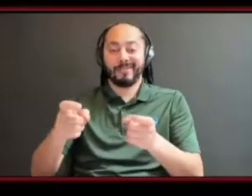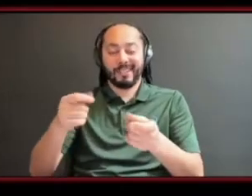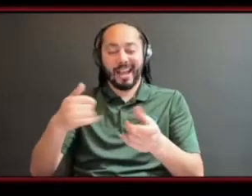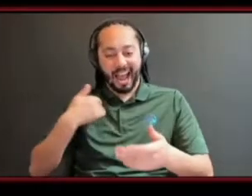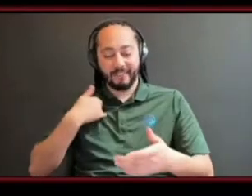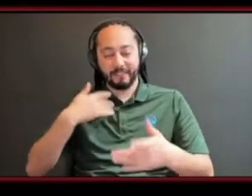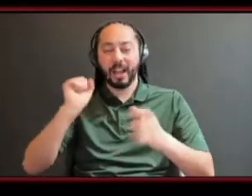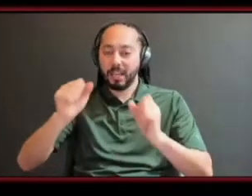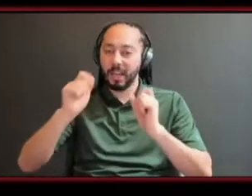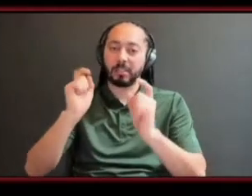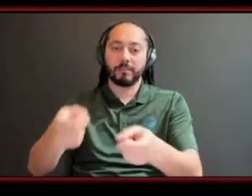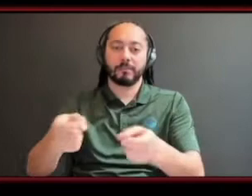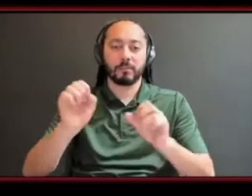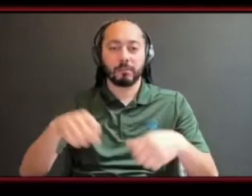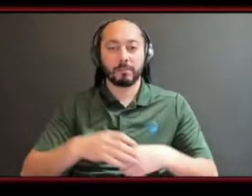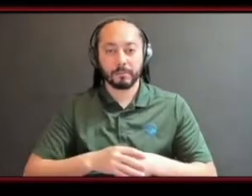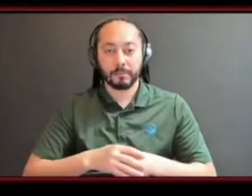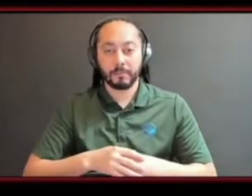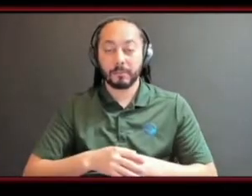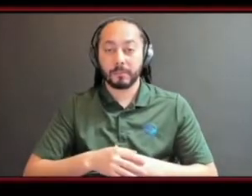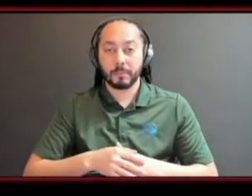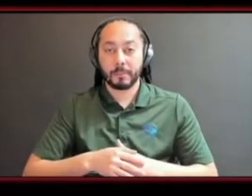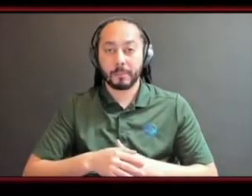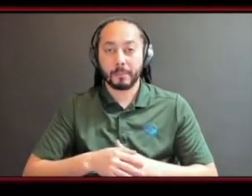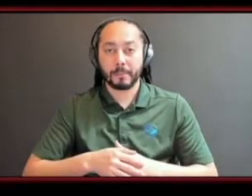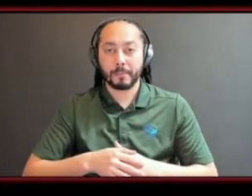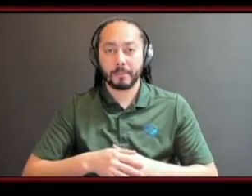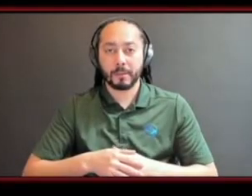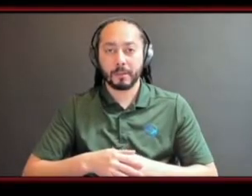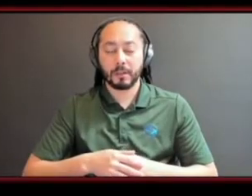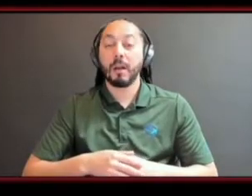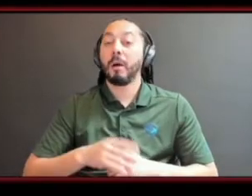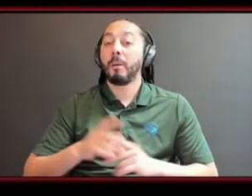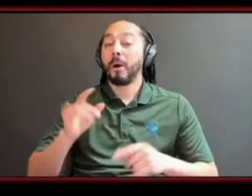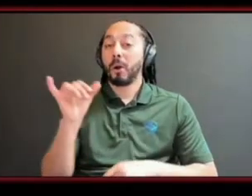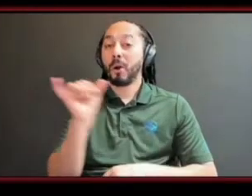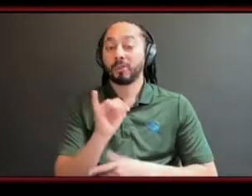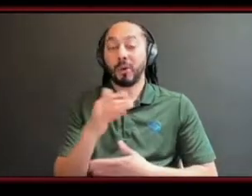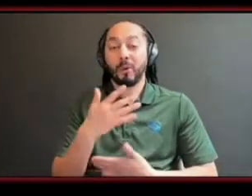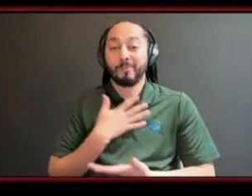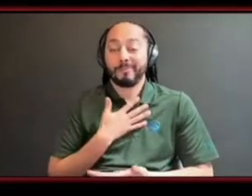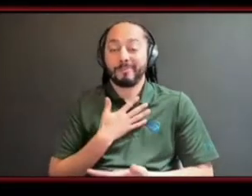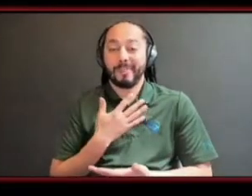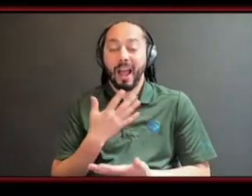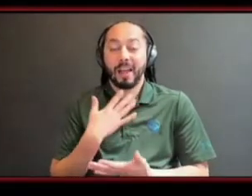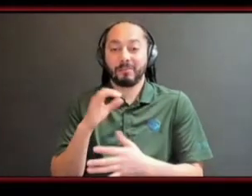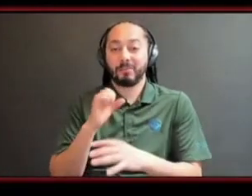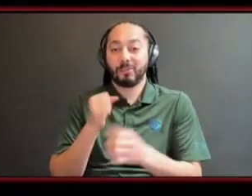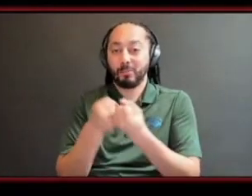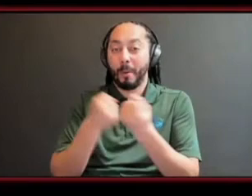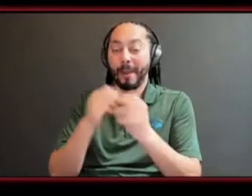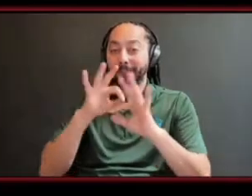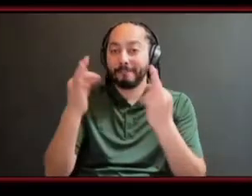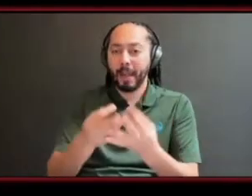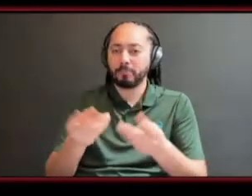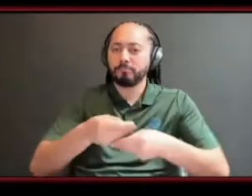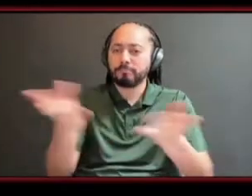um but i've done things with the support of my family delivering groceries giving meals to people in need um